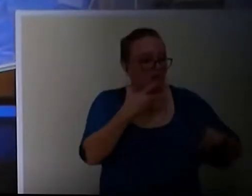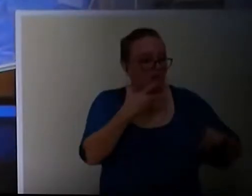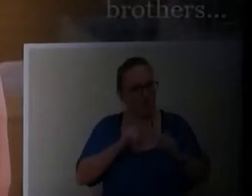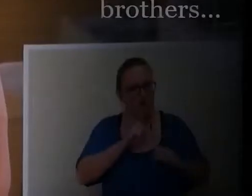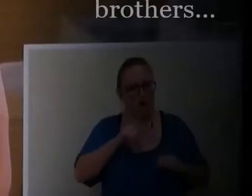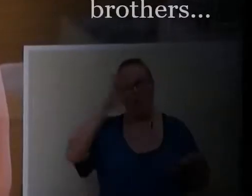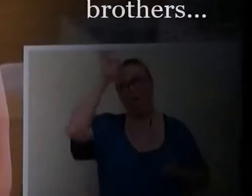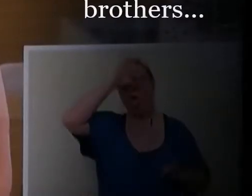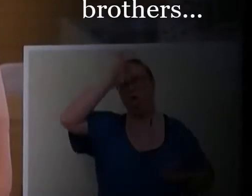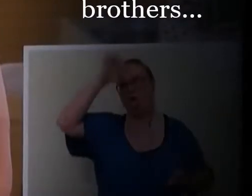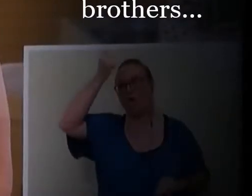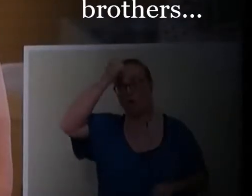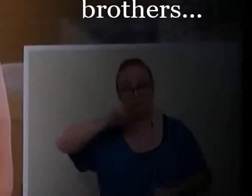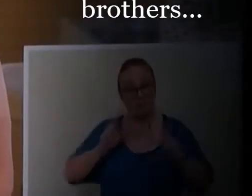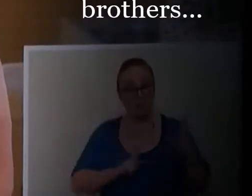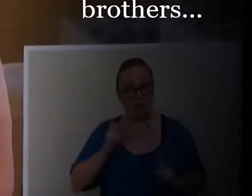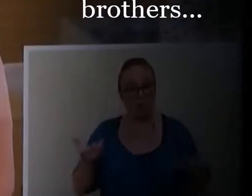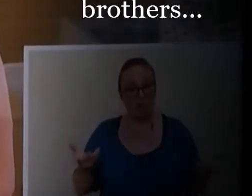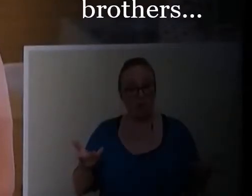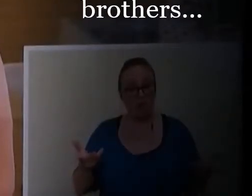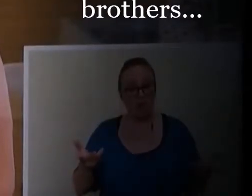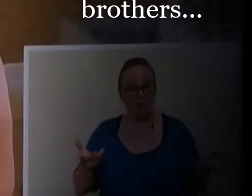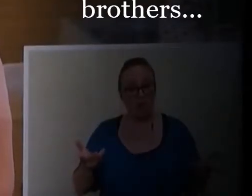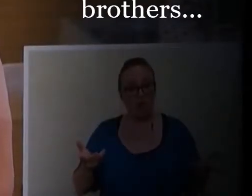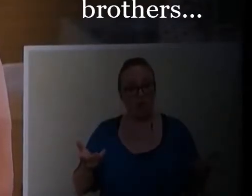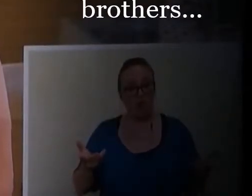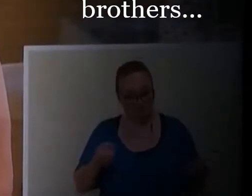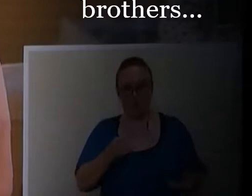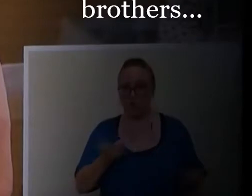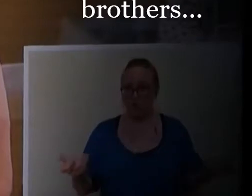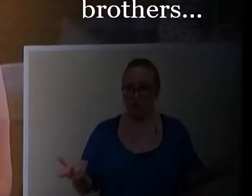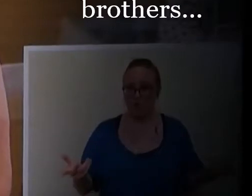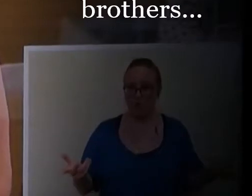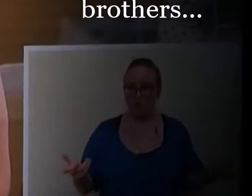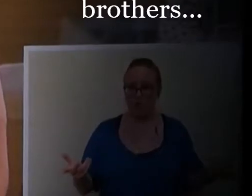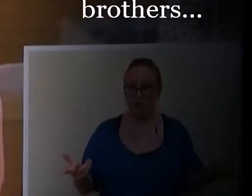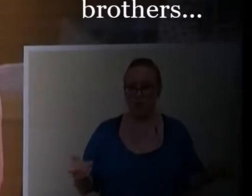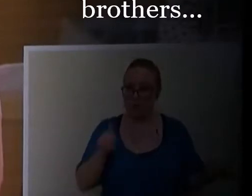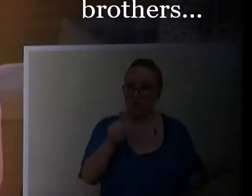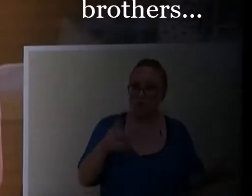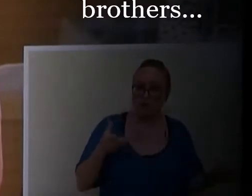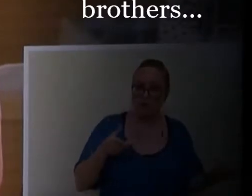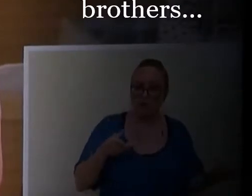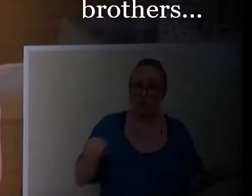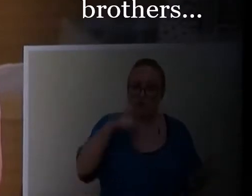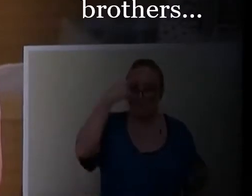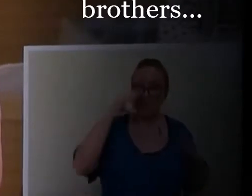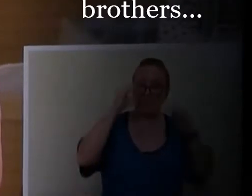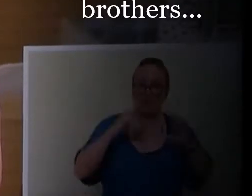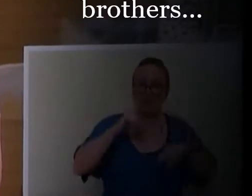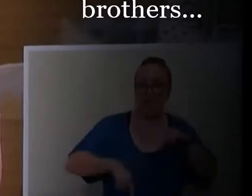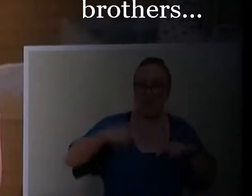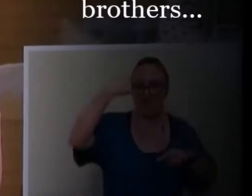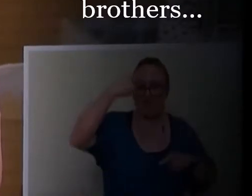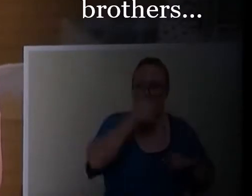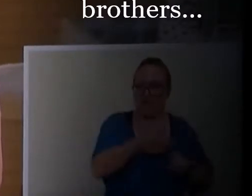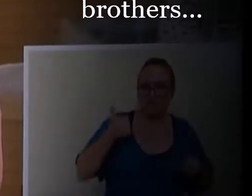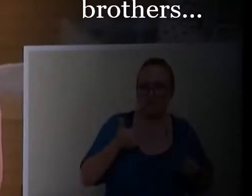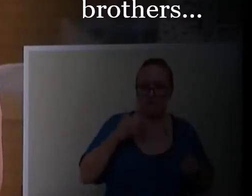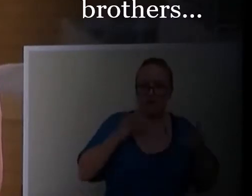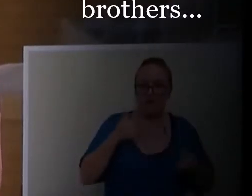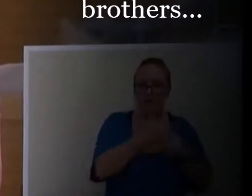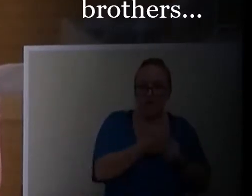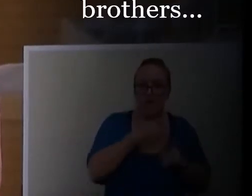Are you beginning to understand stupid people? Do you? Do you feel incapable of thinking and making your own